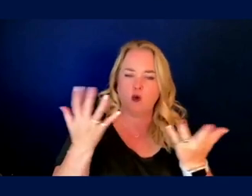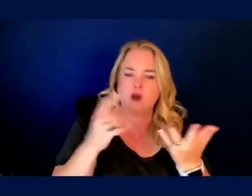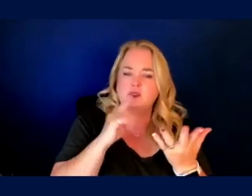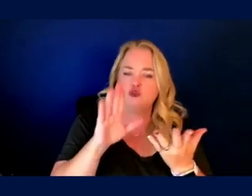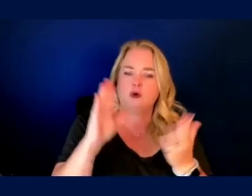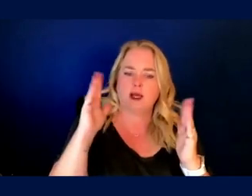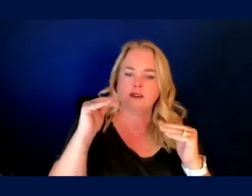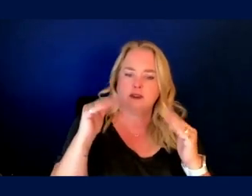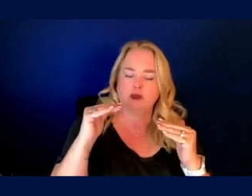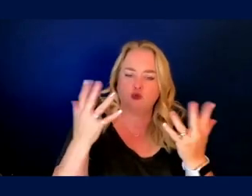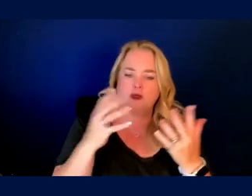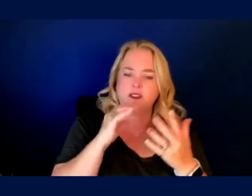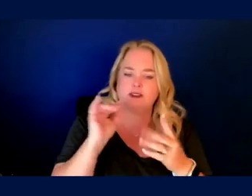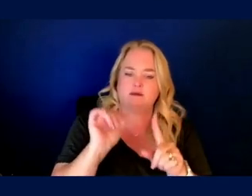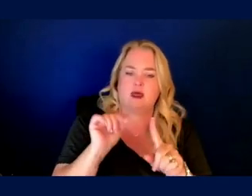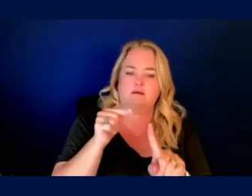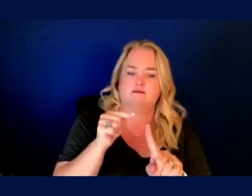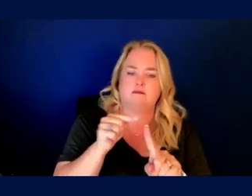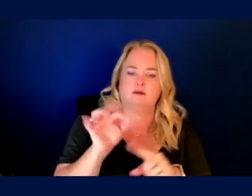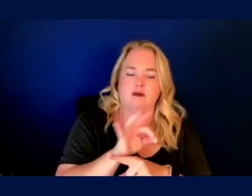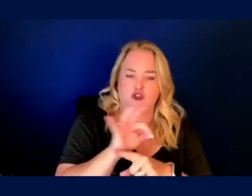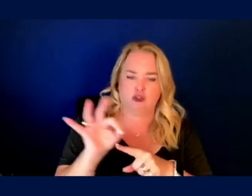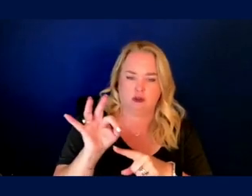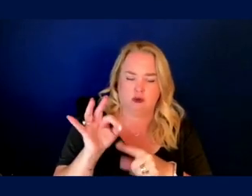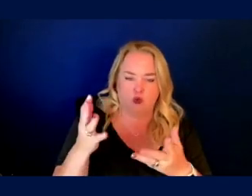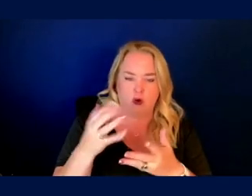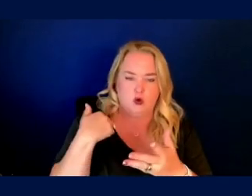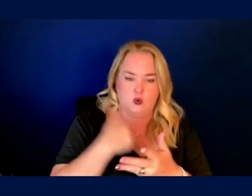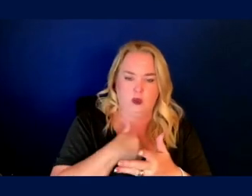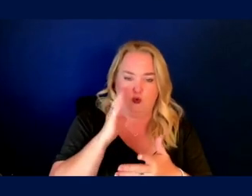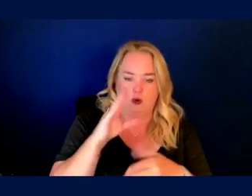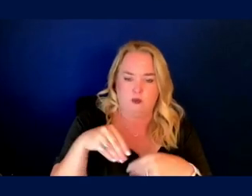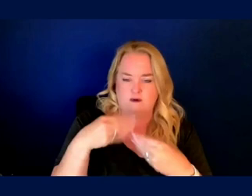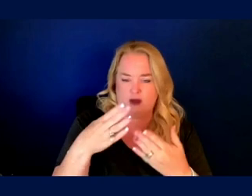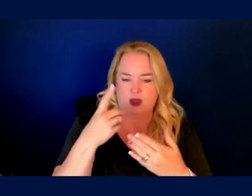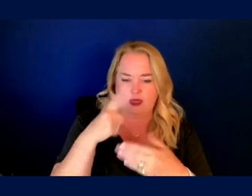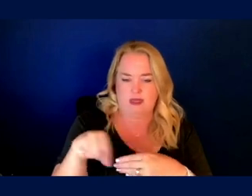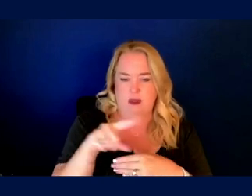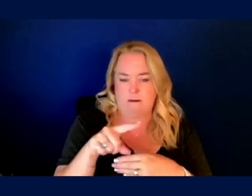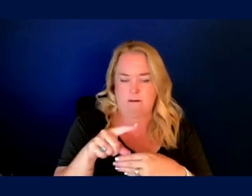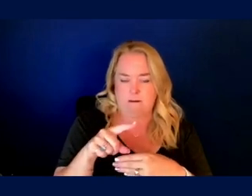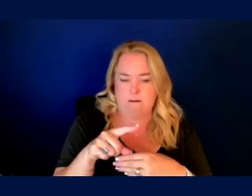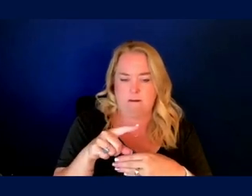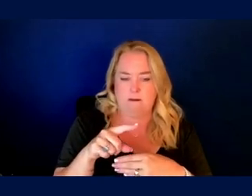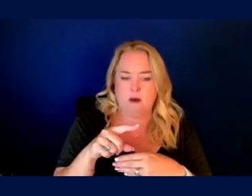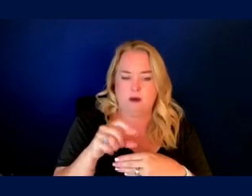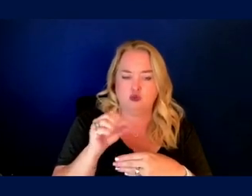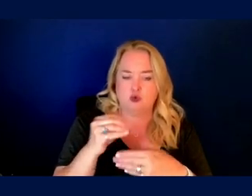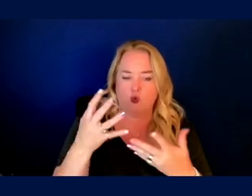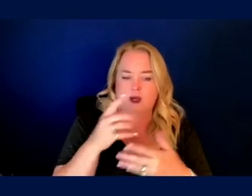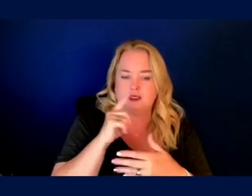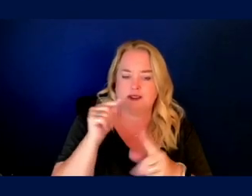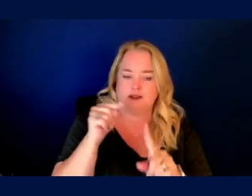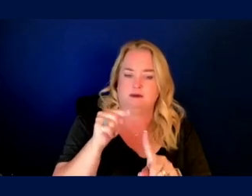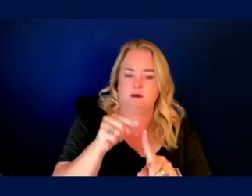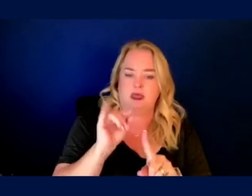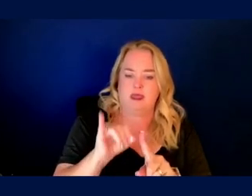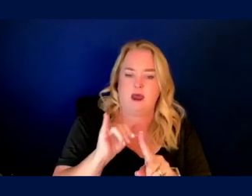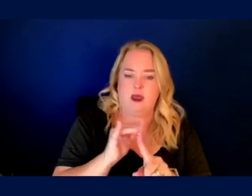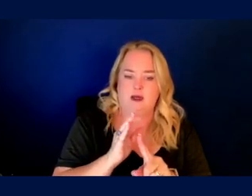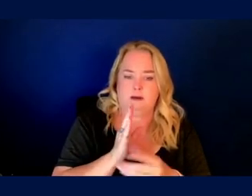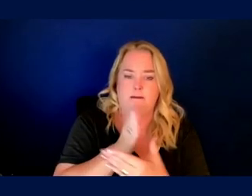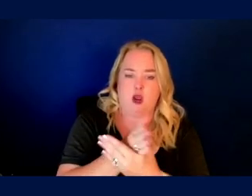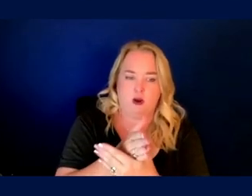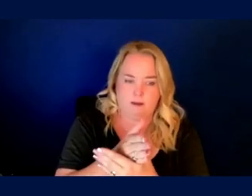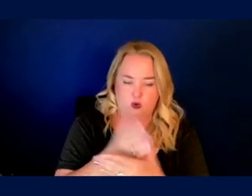What is that function? And what resources have we given them to fulfill it? Let's back all the way up. What is their actual impairments? What